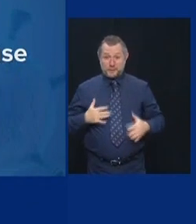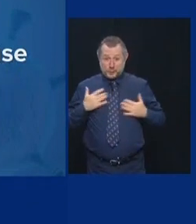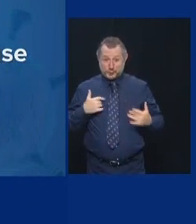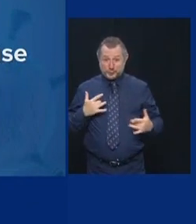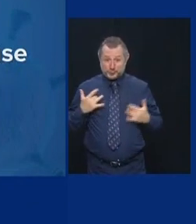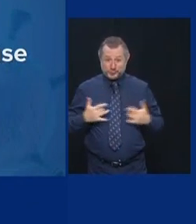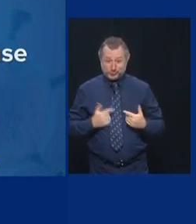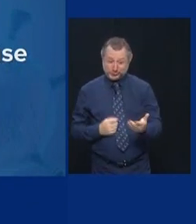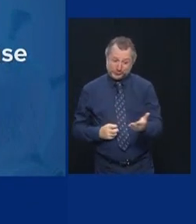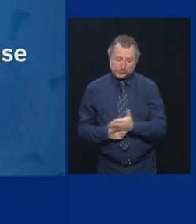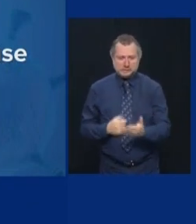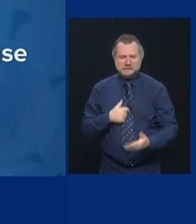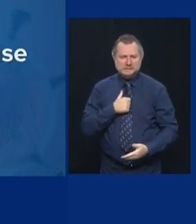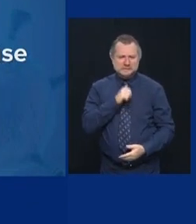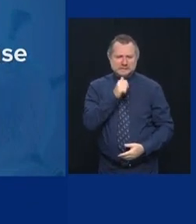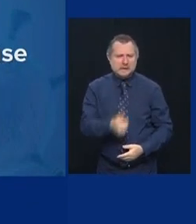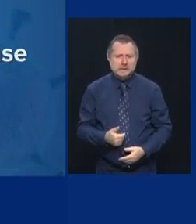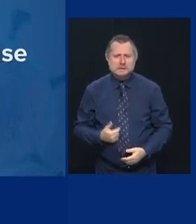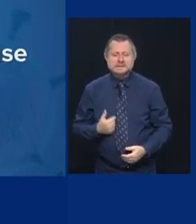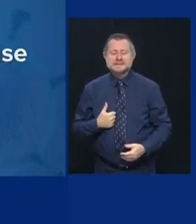actions? No.